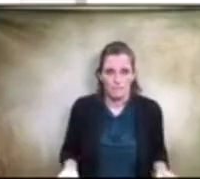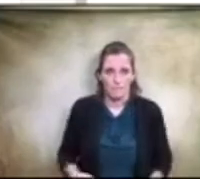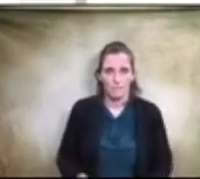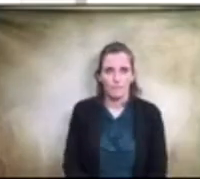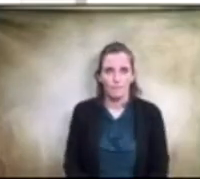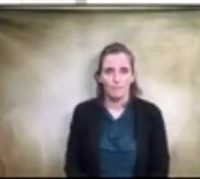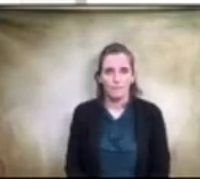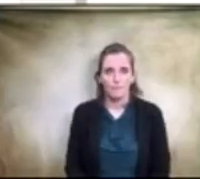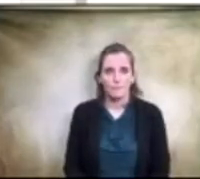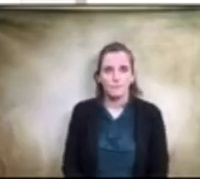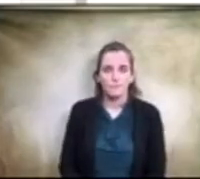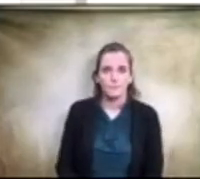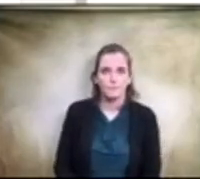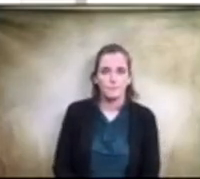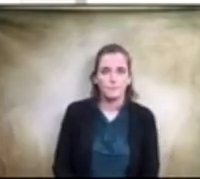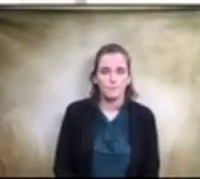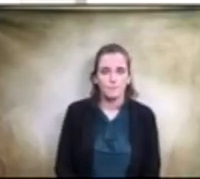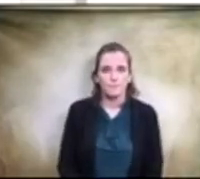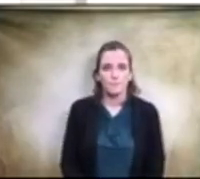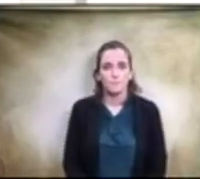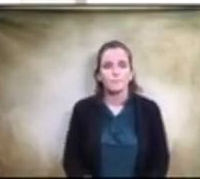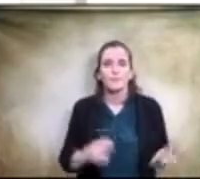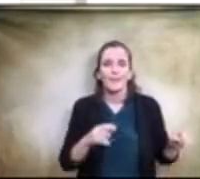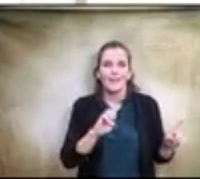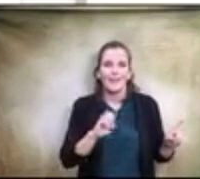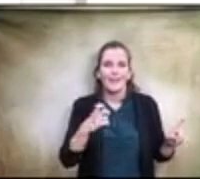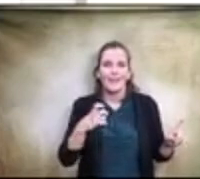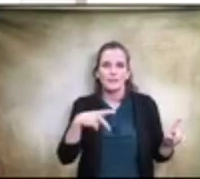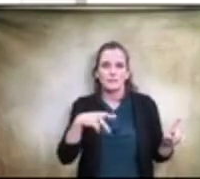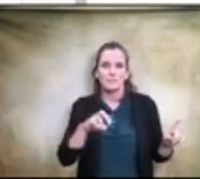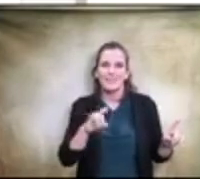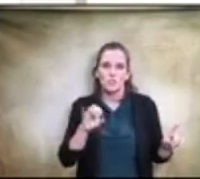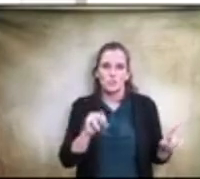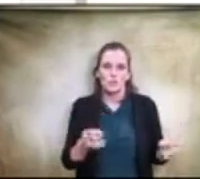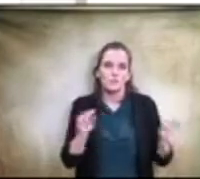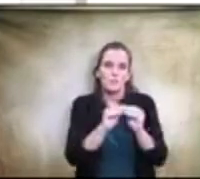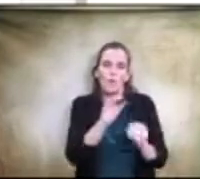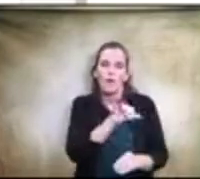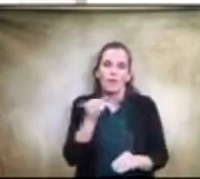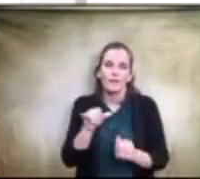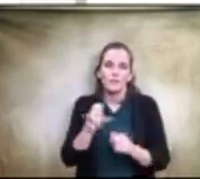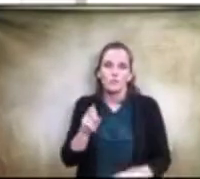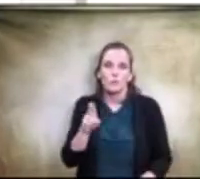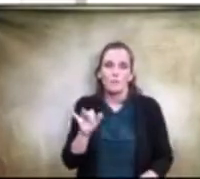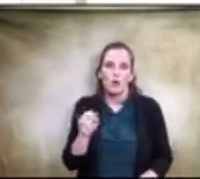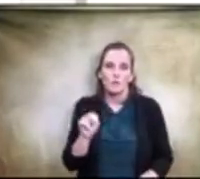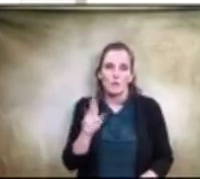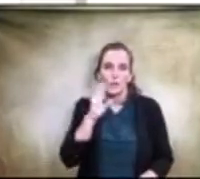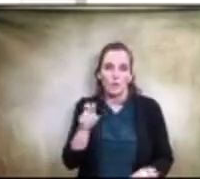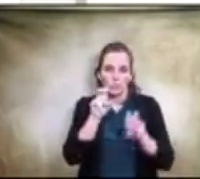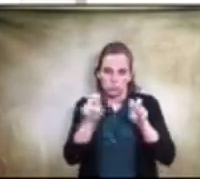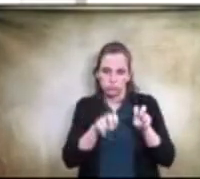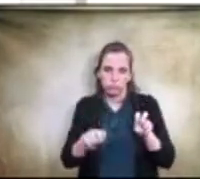expedition is more of the suburban it will carry nine passengers oh well